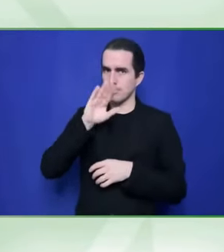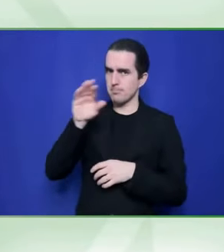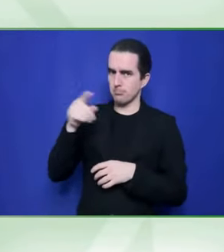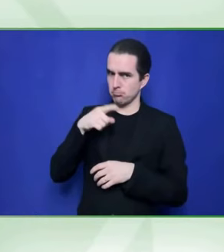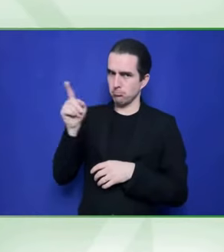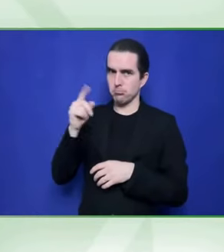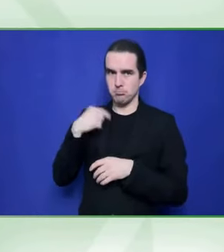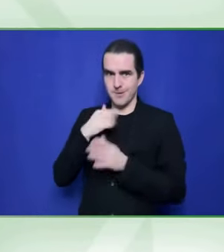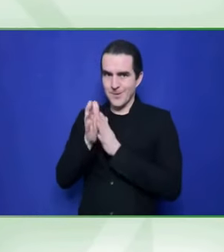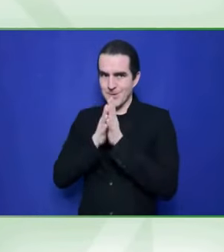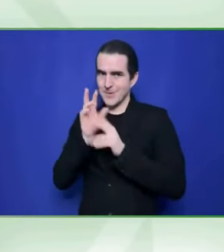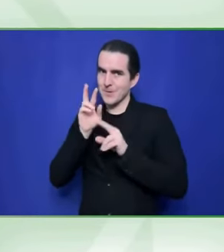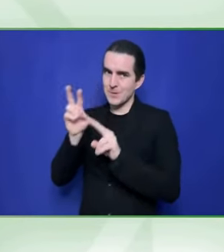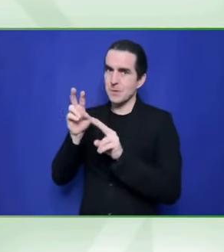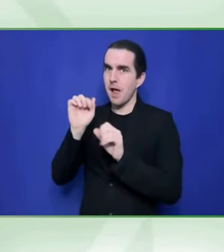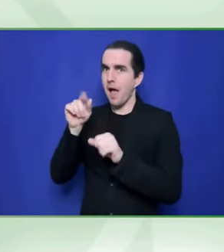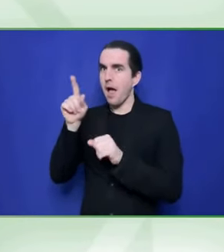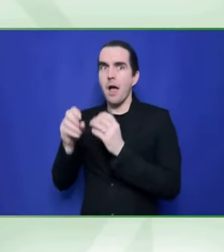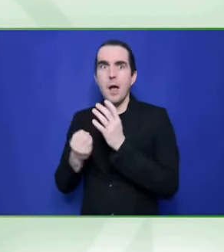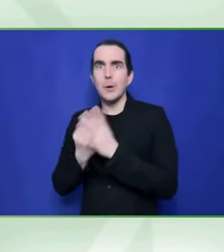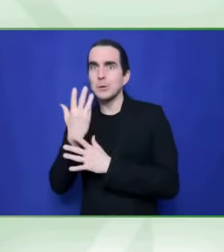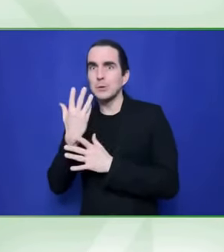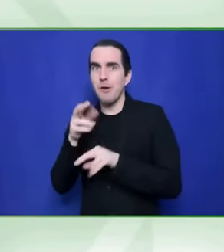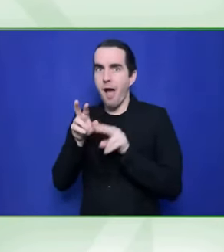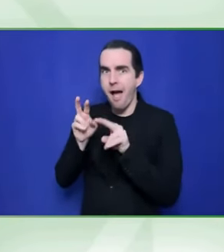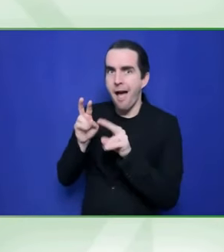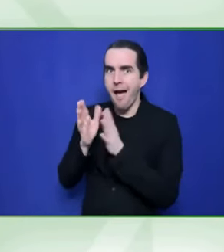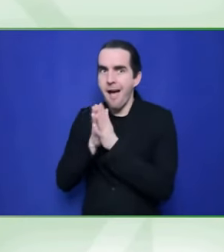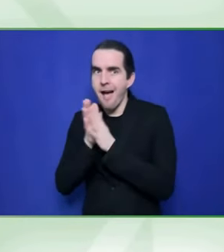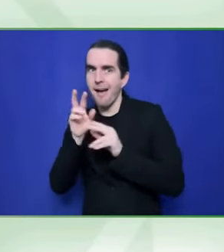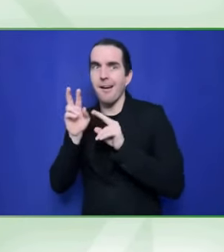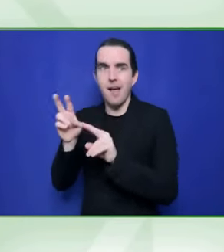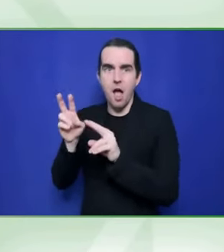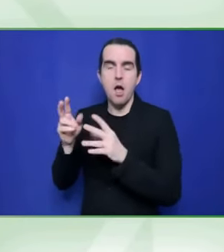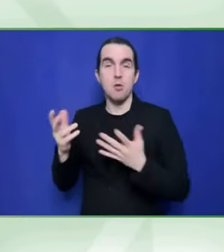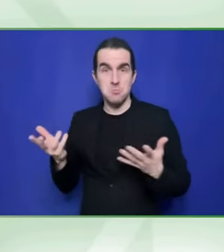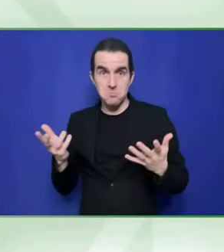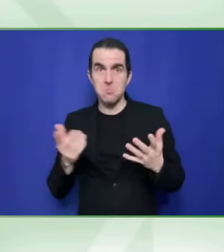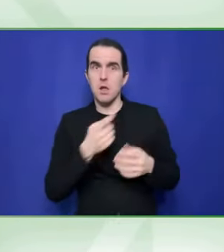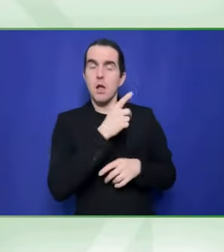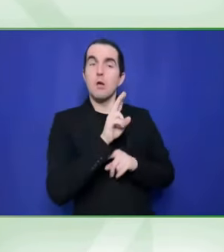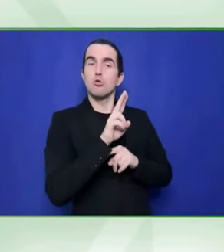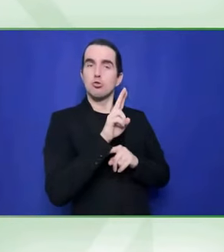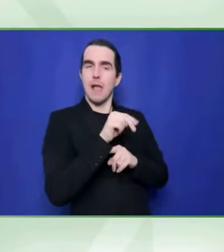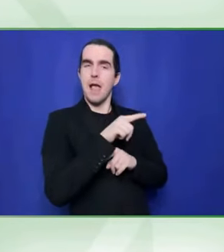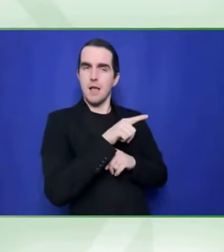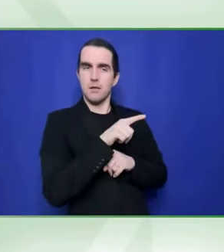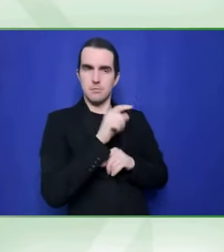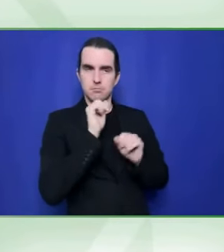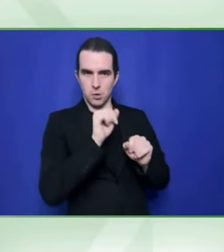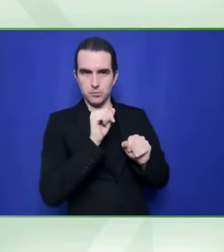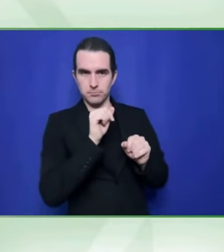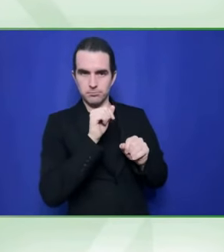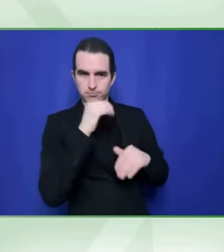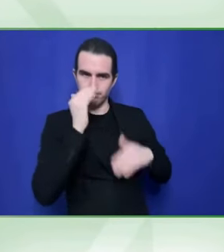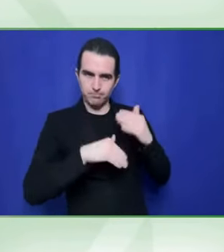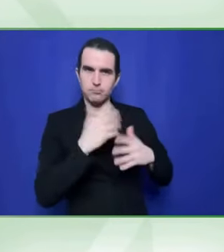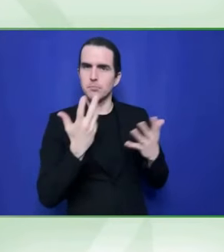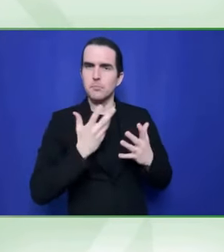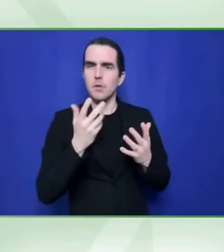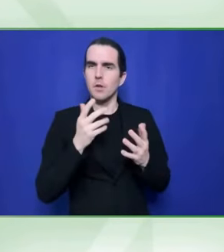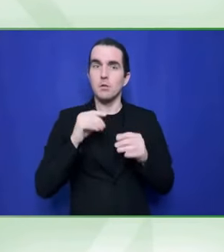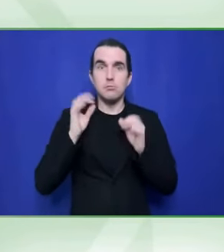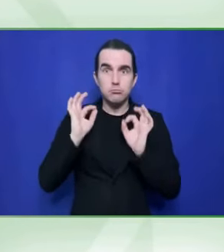if they are in fact holding their suppliers accountable, using their purchasing power to drive these kinds of